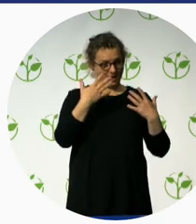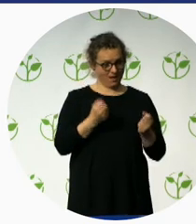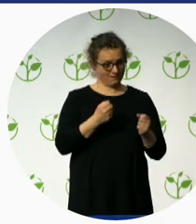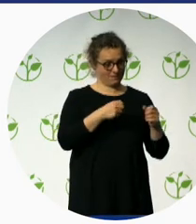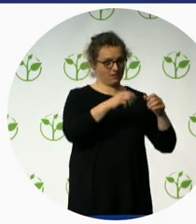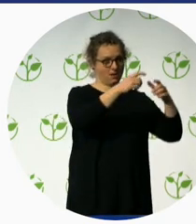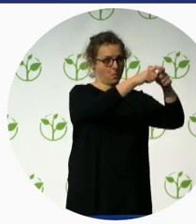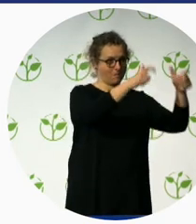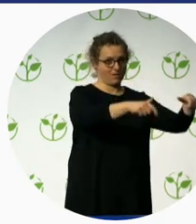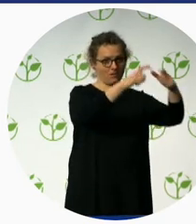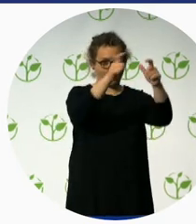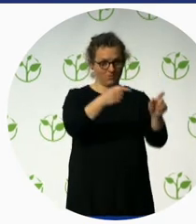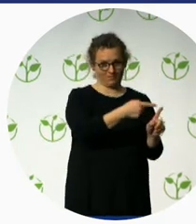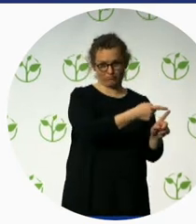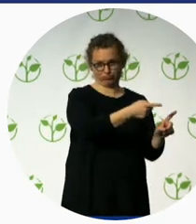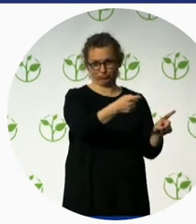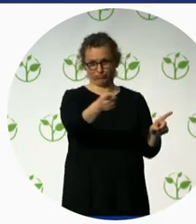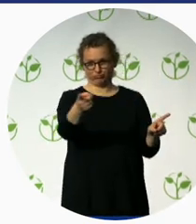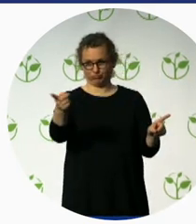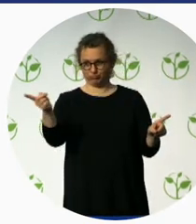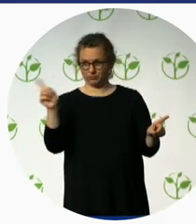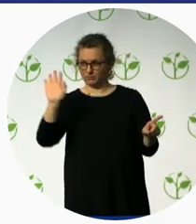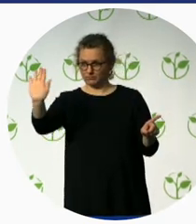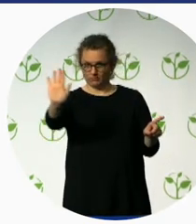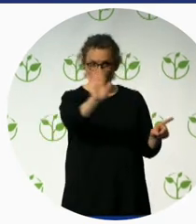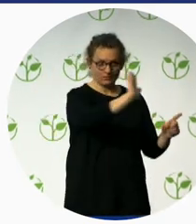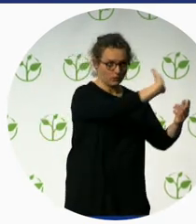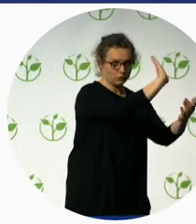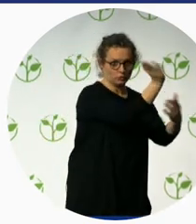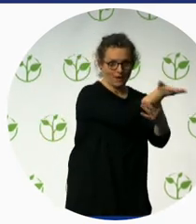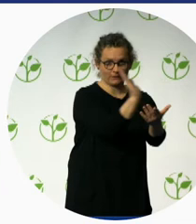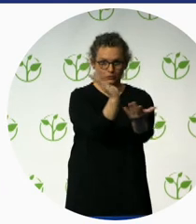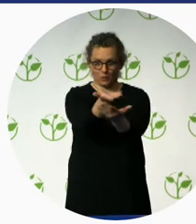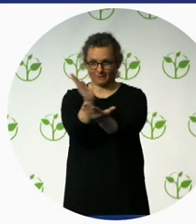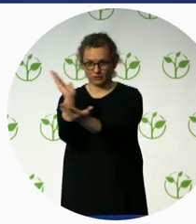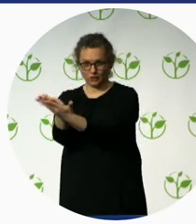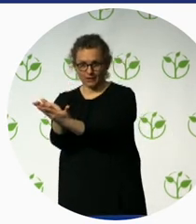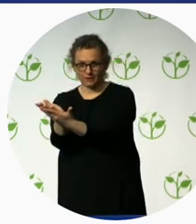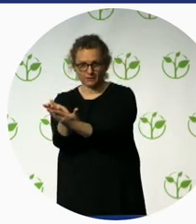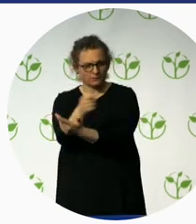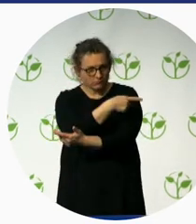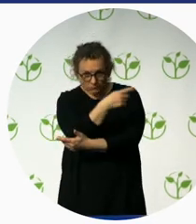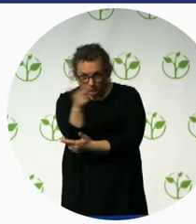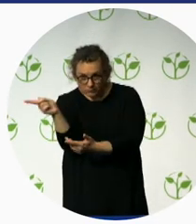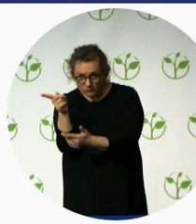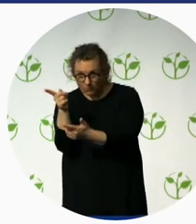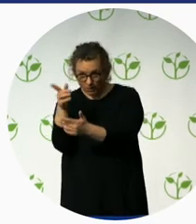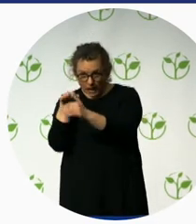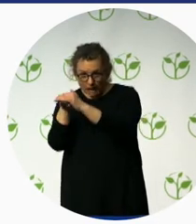perceive that the competence have done that. And when